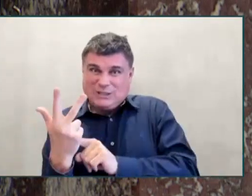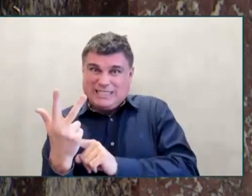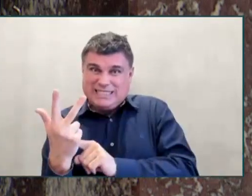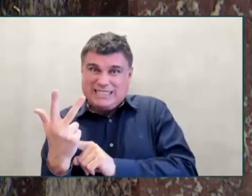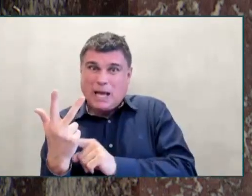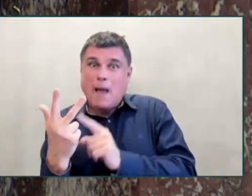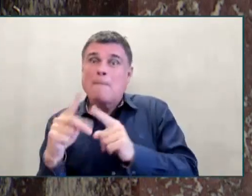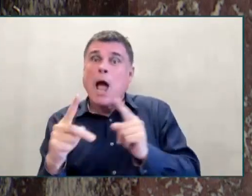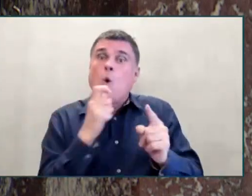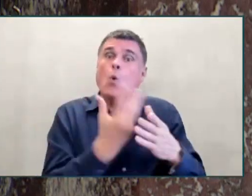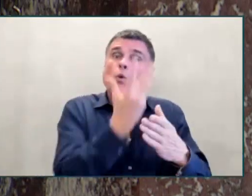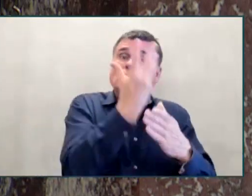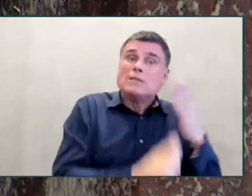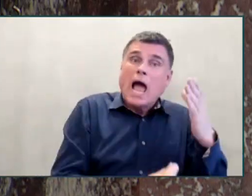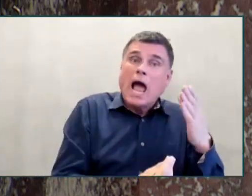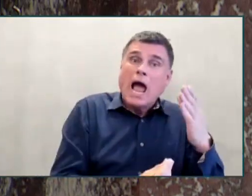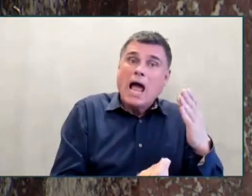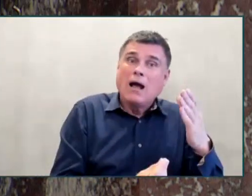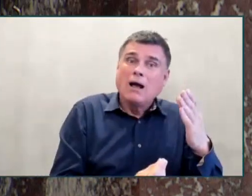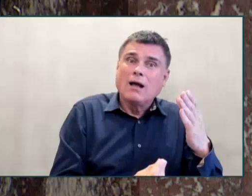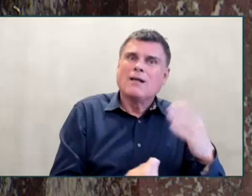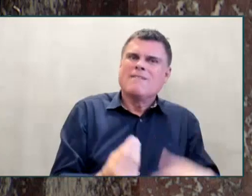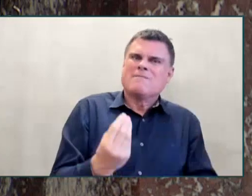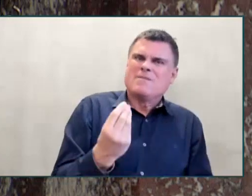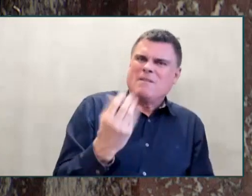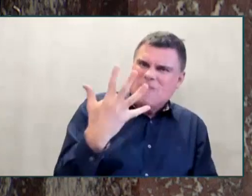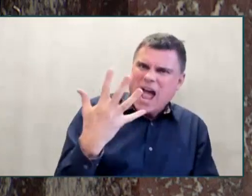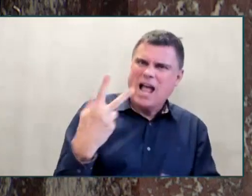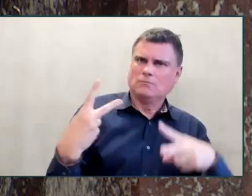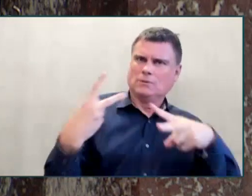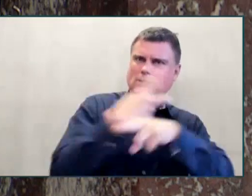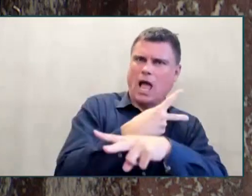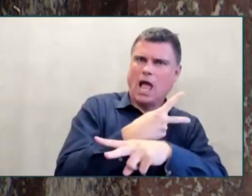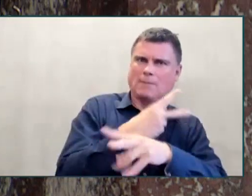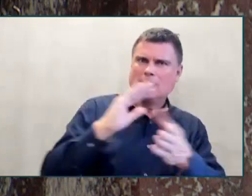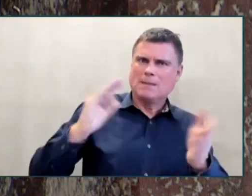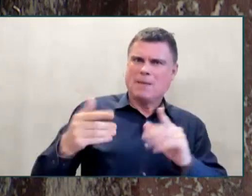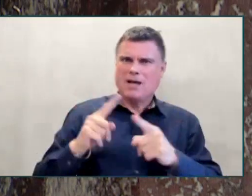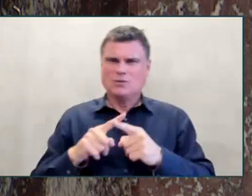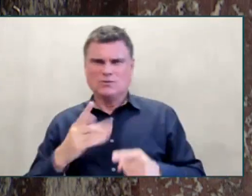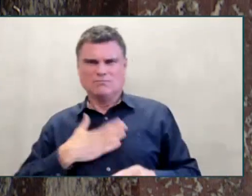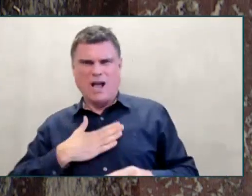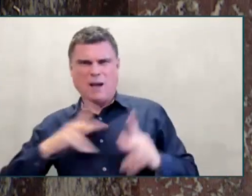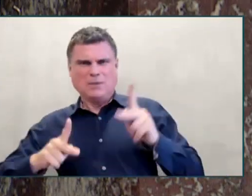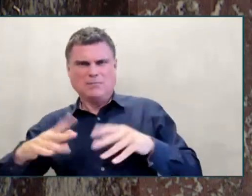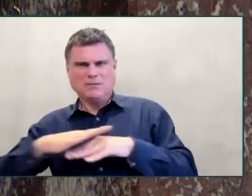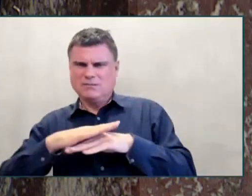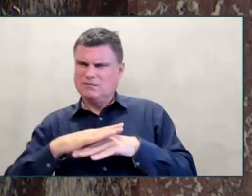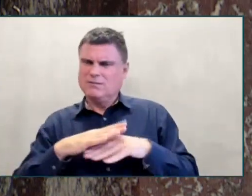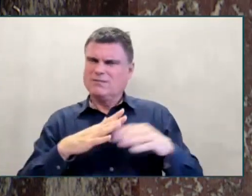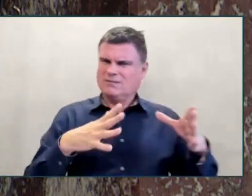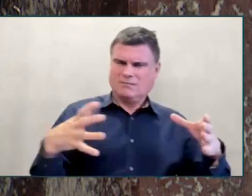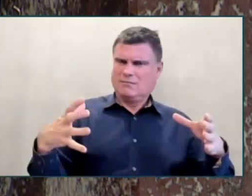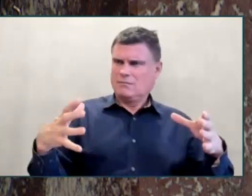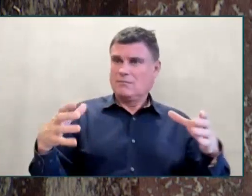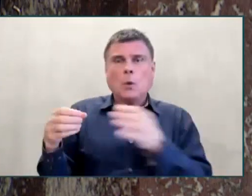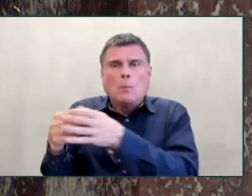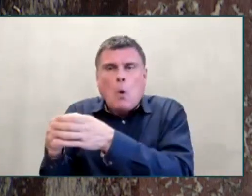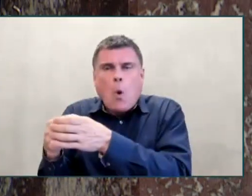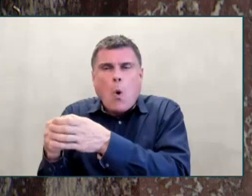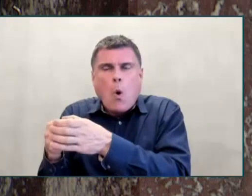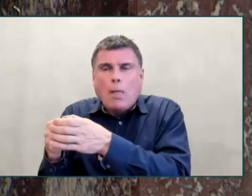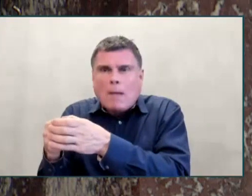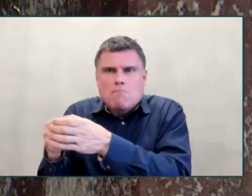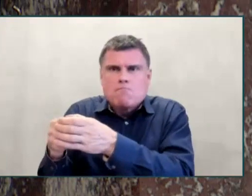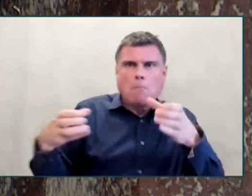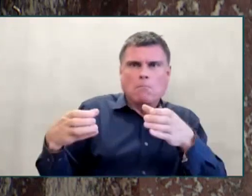I think it's also important to acknowledge how the impact of that has had on our women,